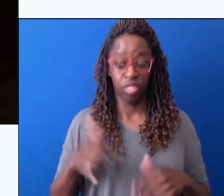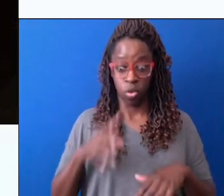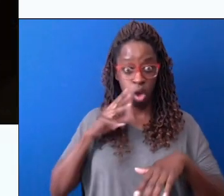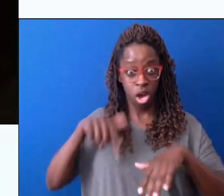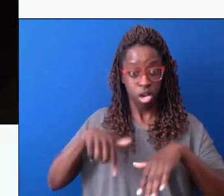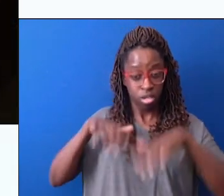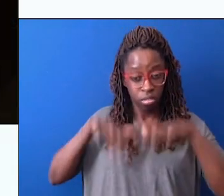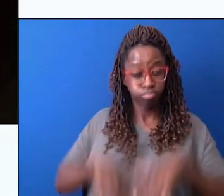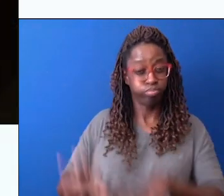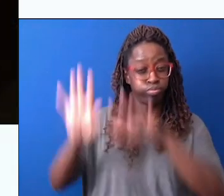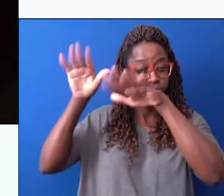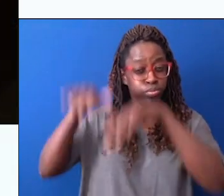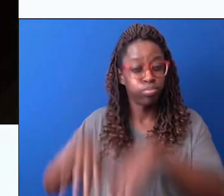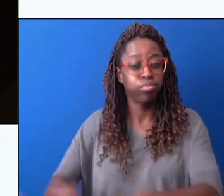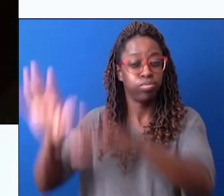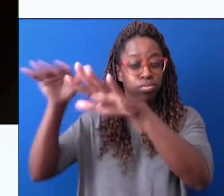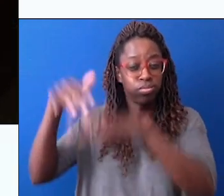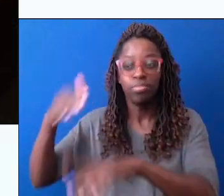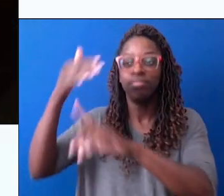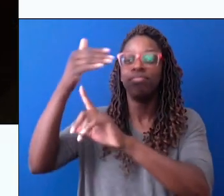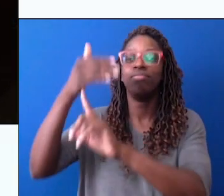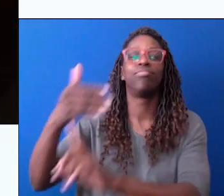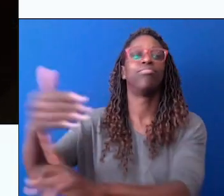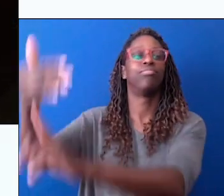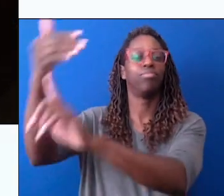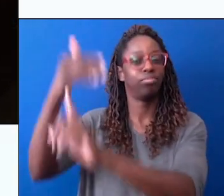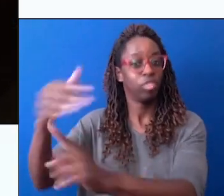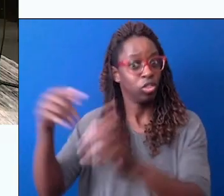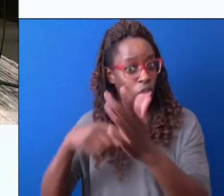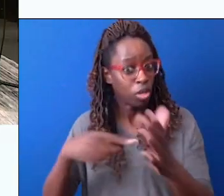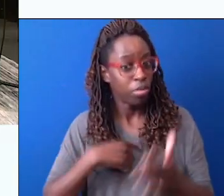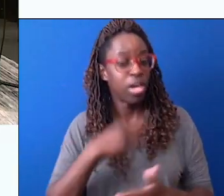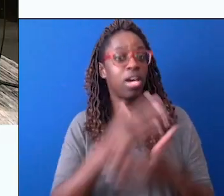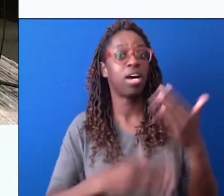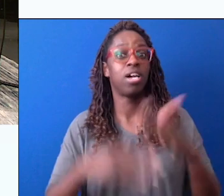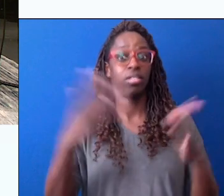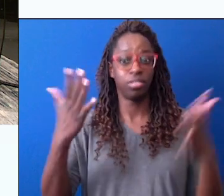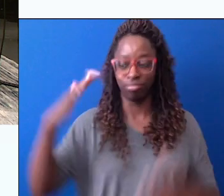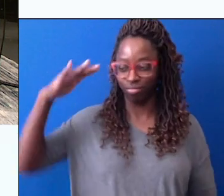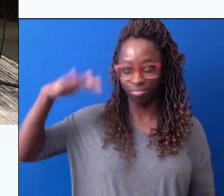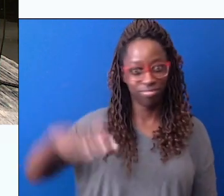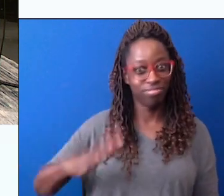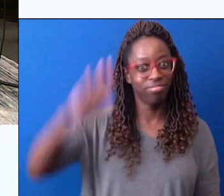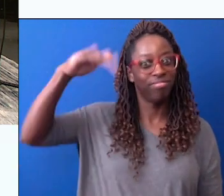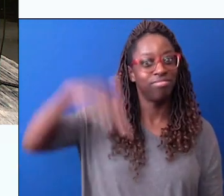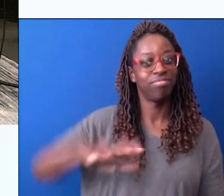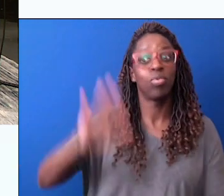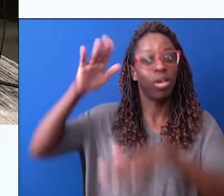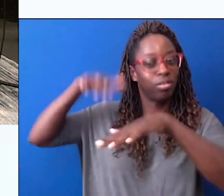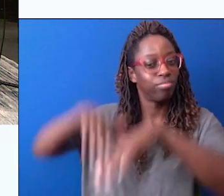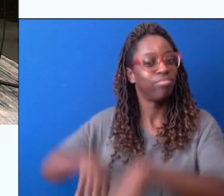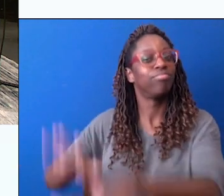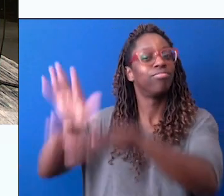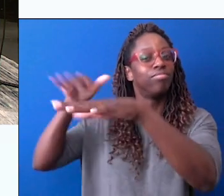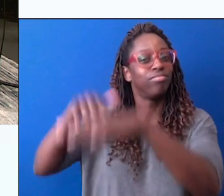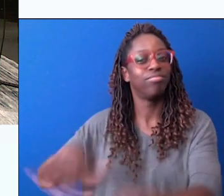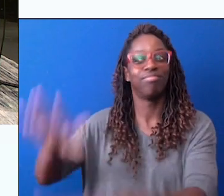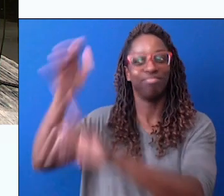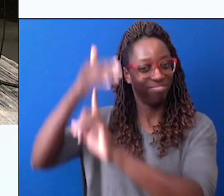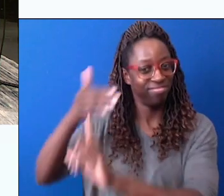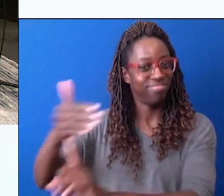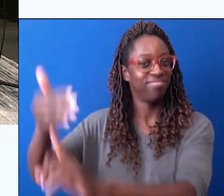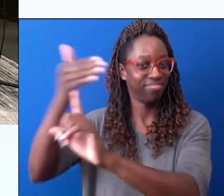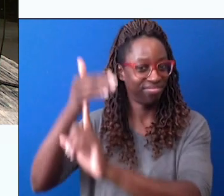because the waves in the ocean go up and down. Can you show me with your hand? Up and down, like that.